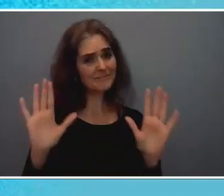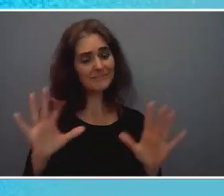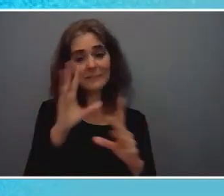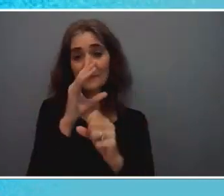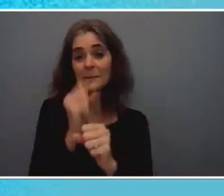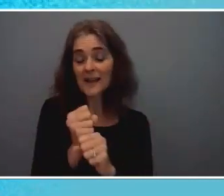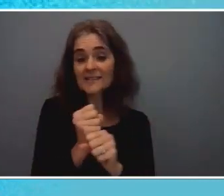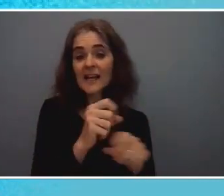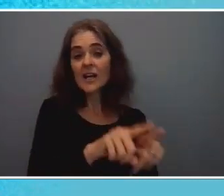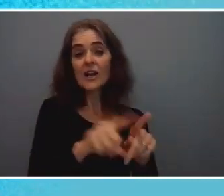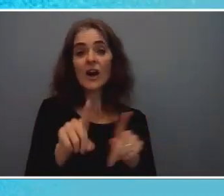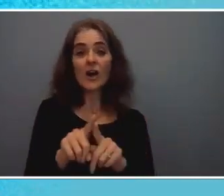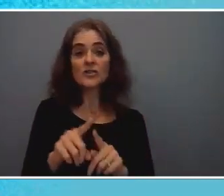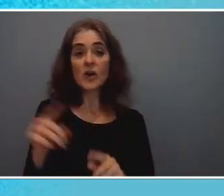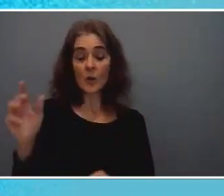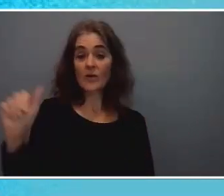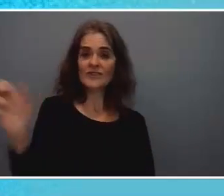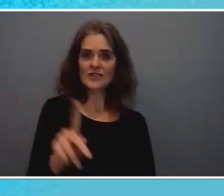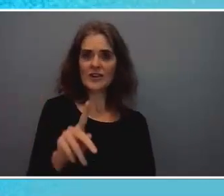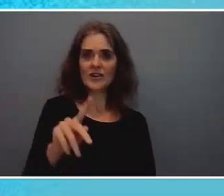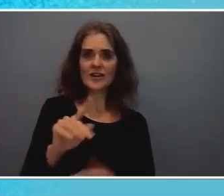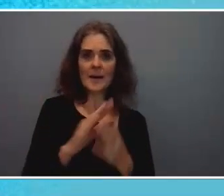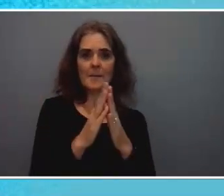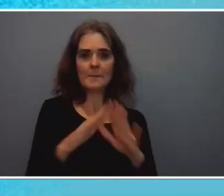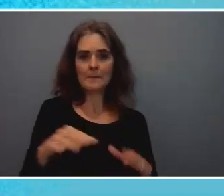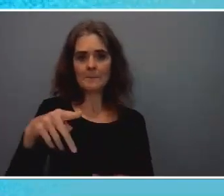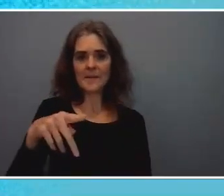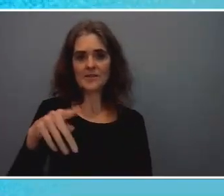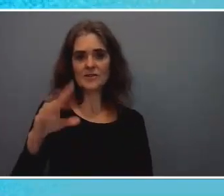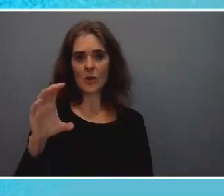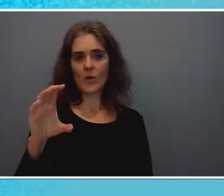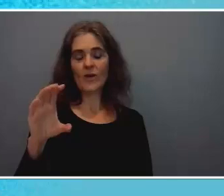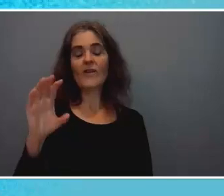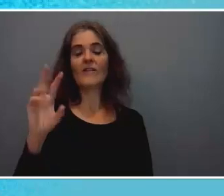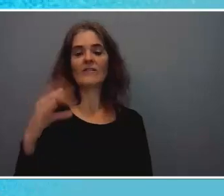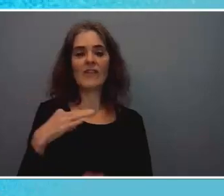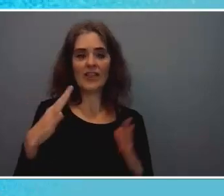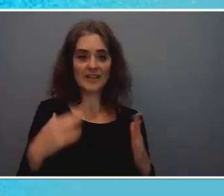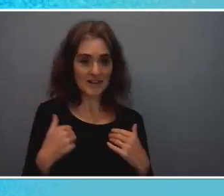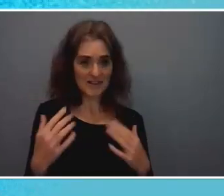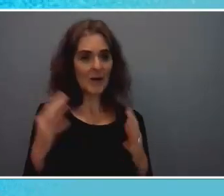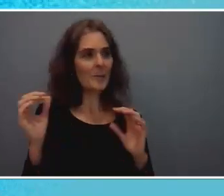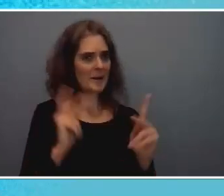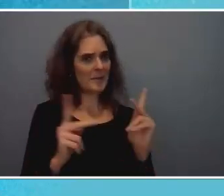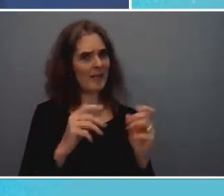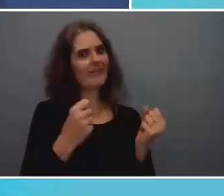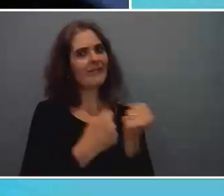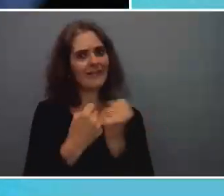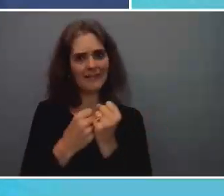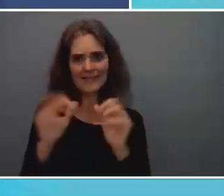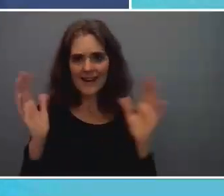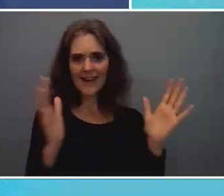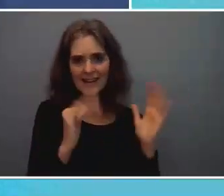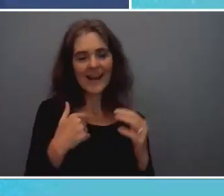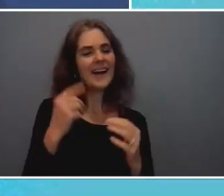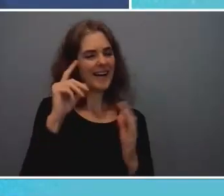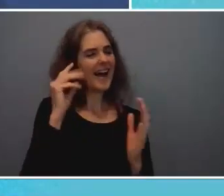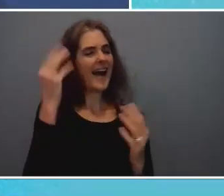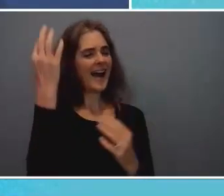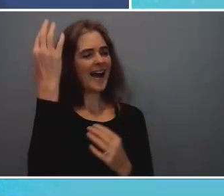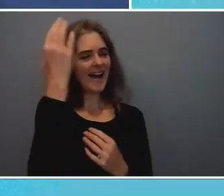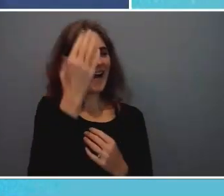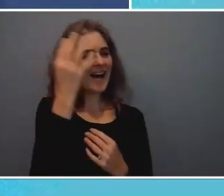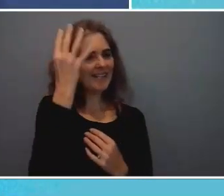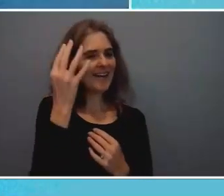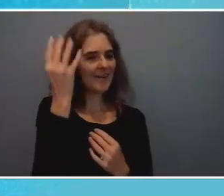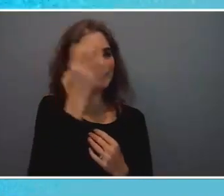I'm a a lot of you in the room and you know